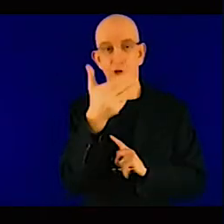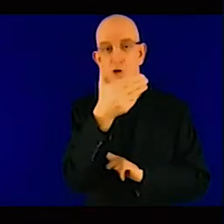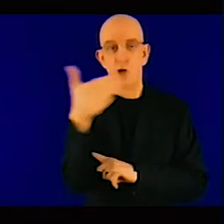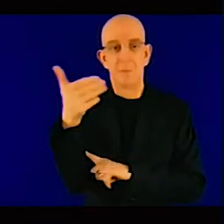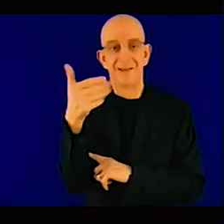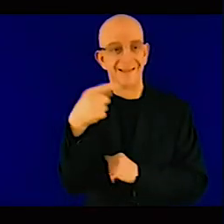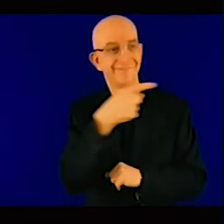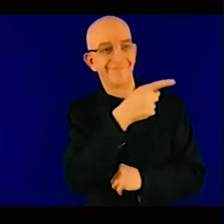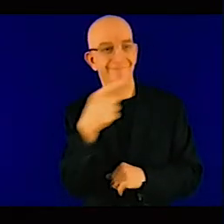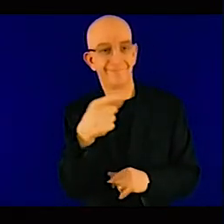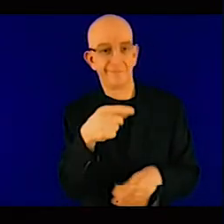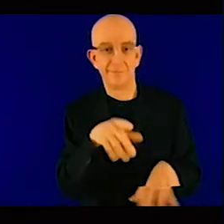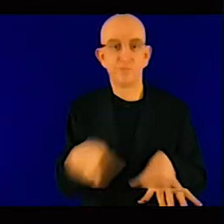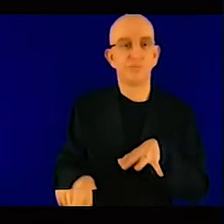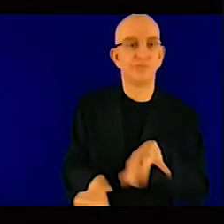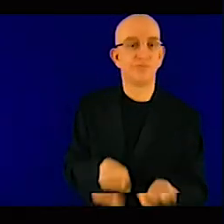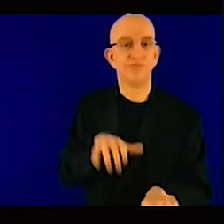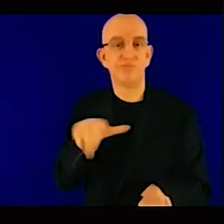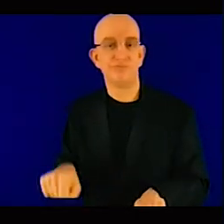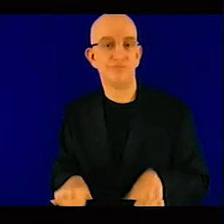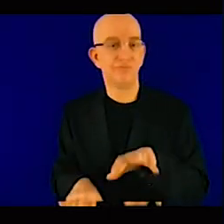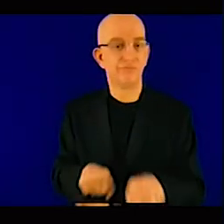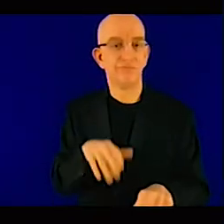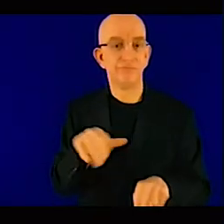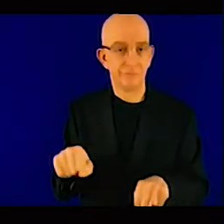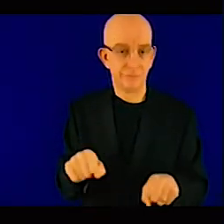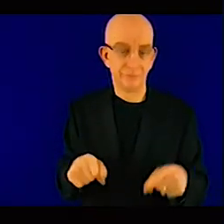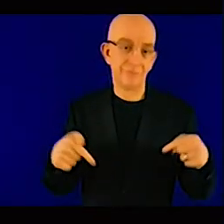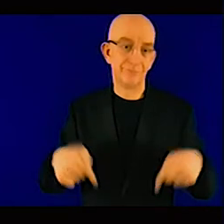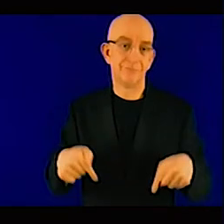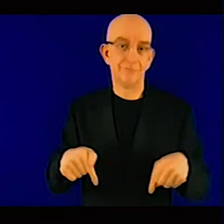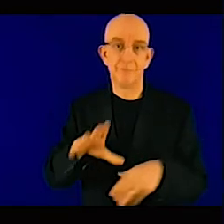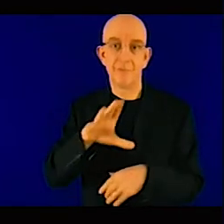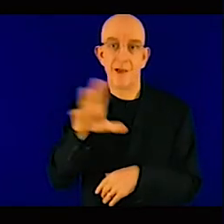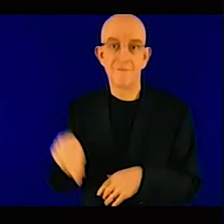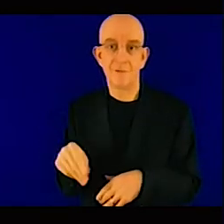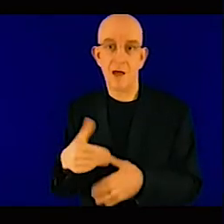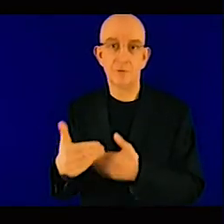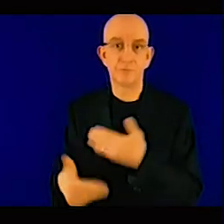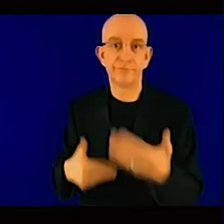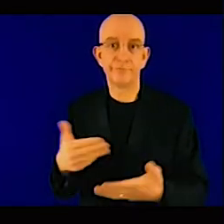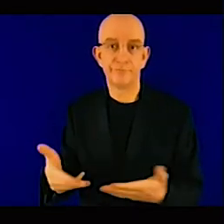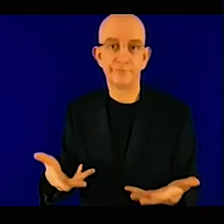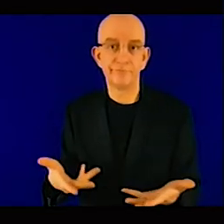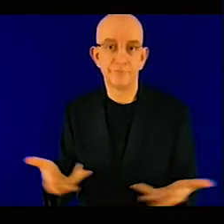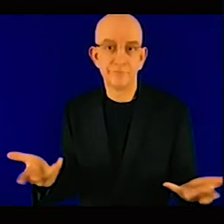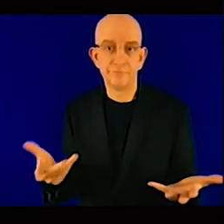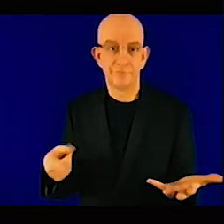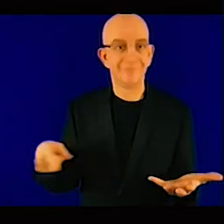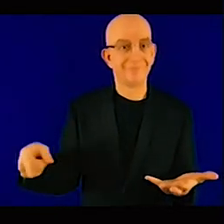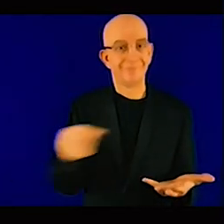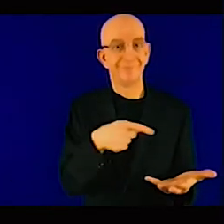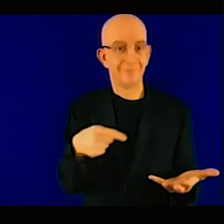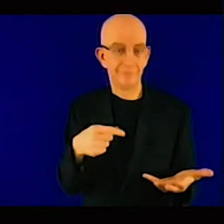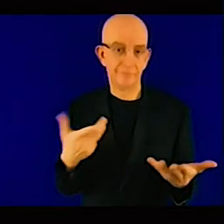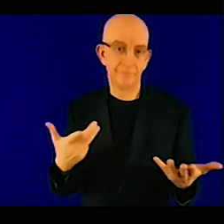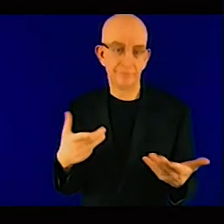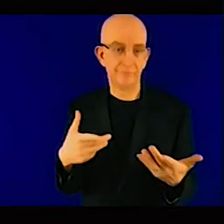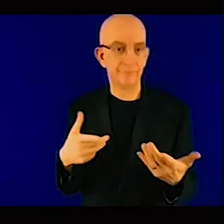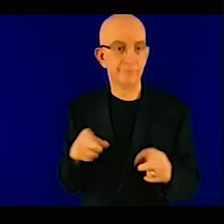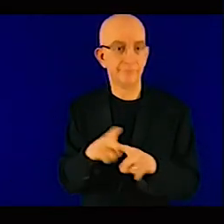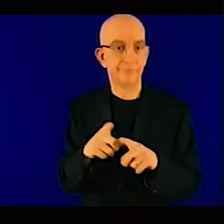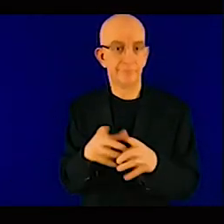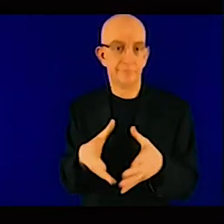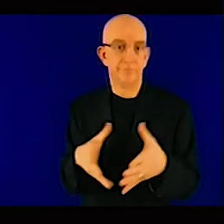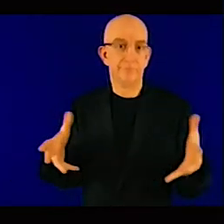in Africa, it means that the price of electricity is regulated. And if it is regulated, it means that